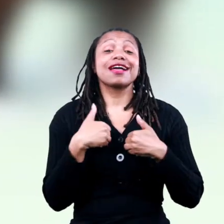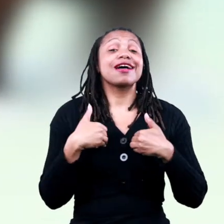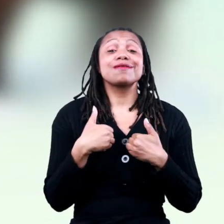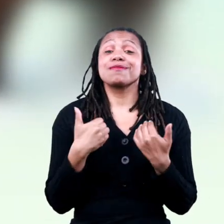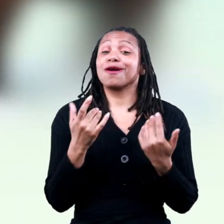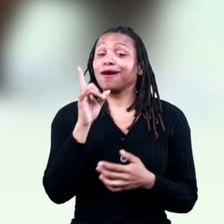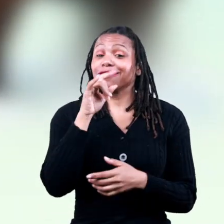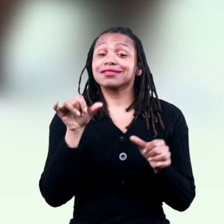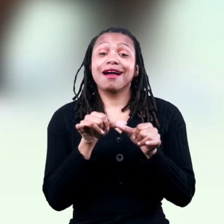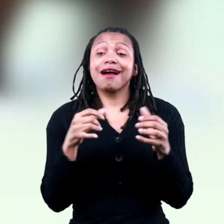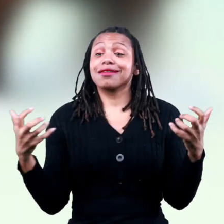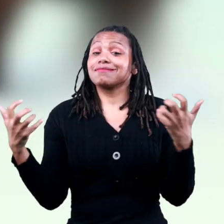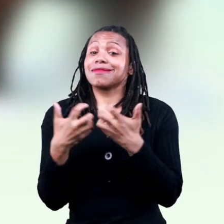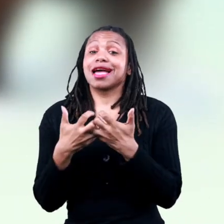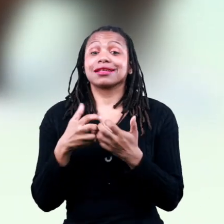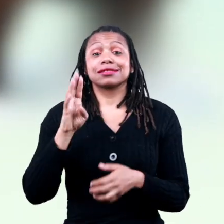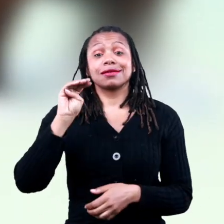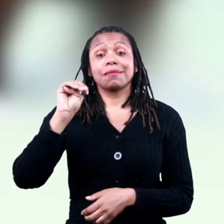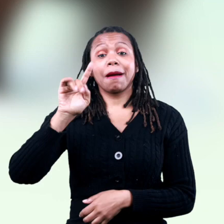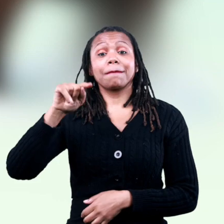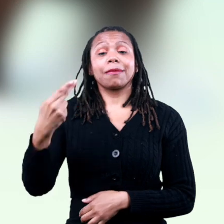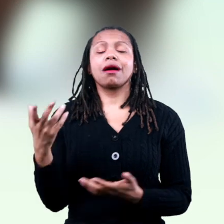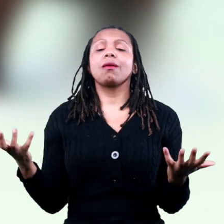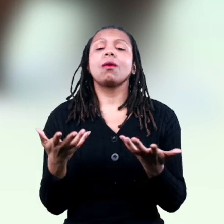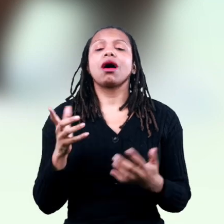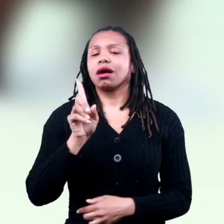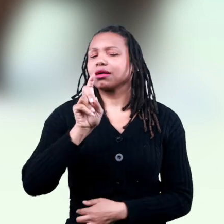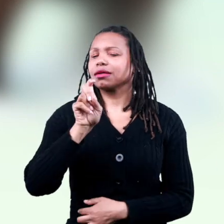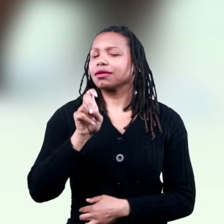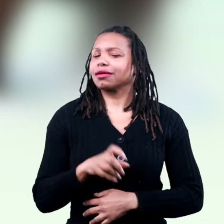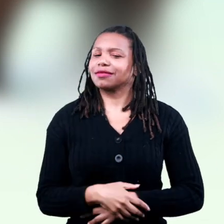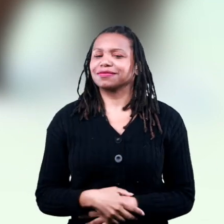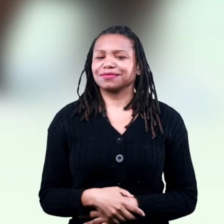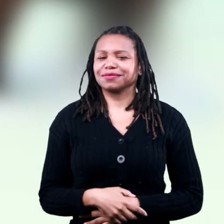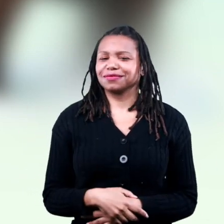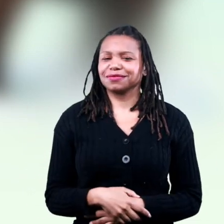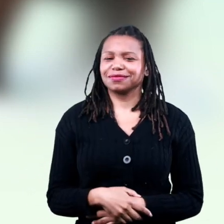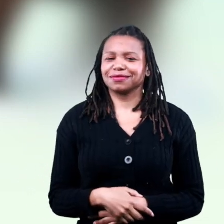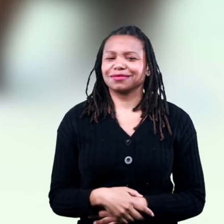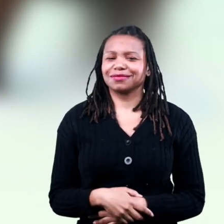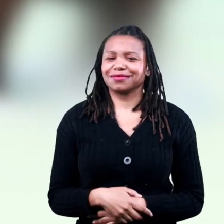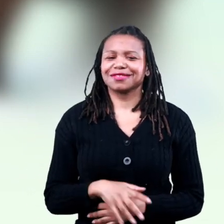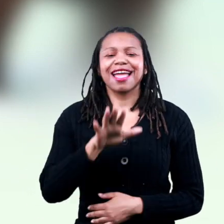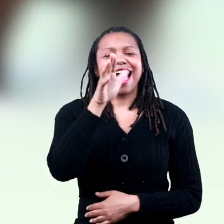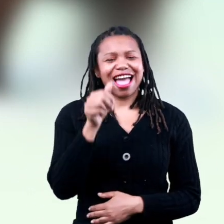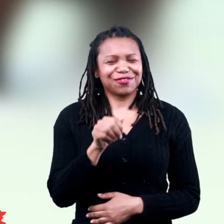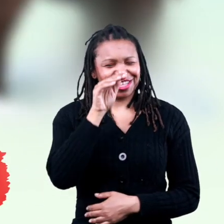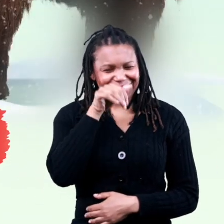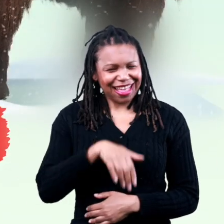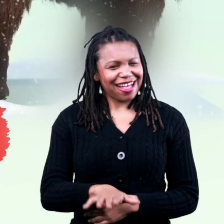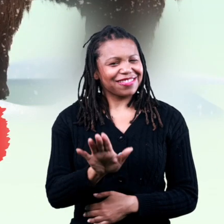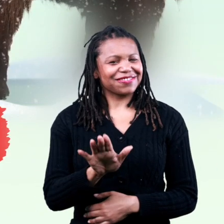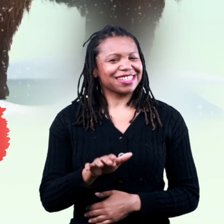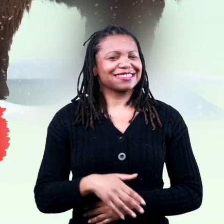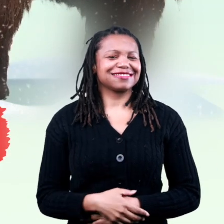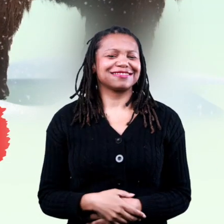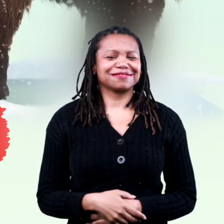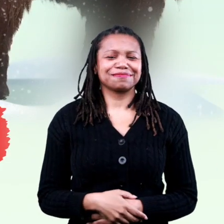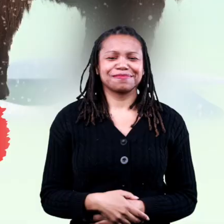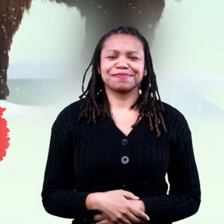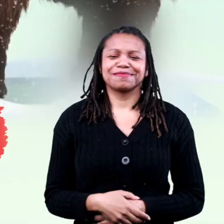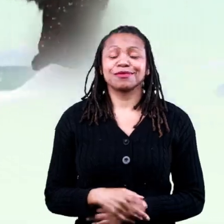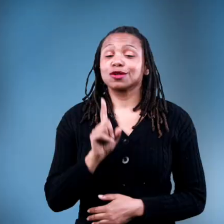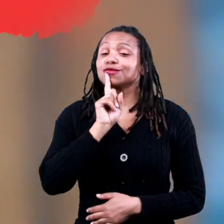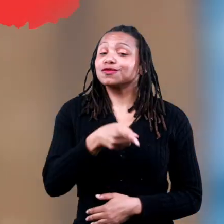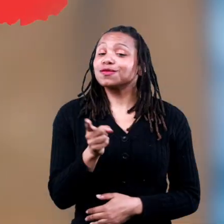what modern day animal is the same size as the woolly mammoth African elephant